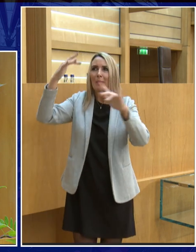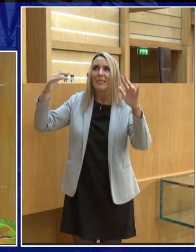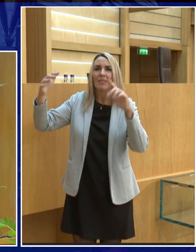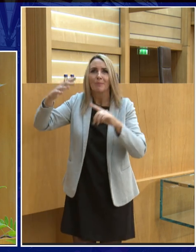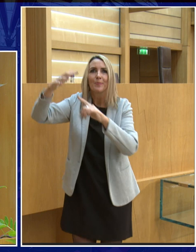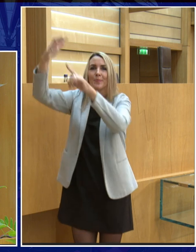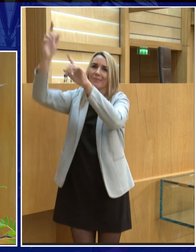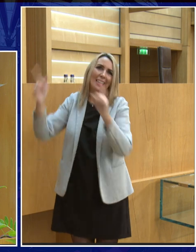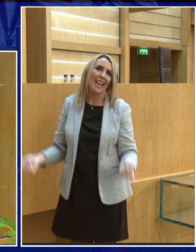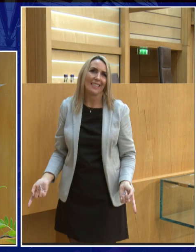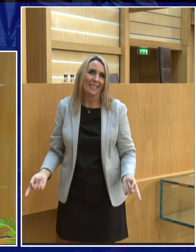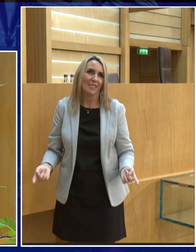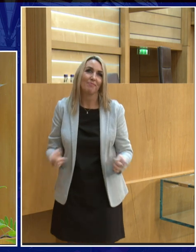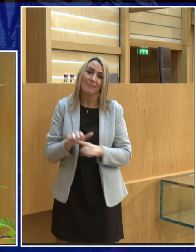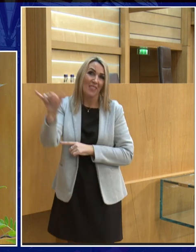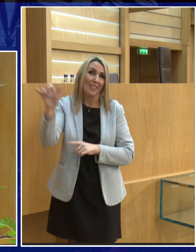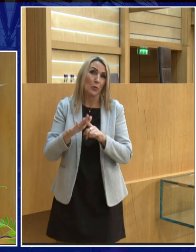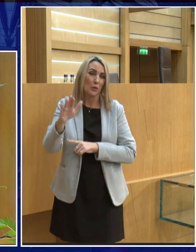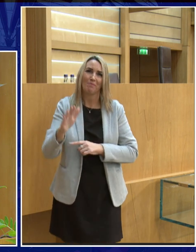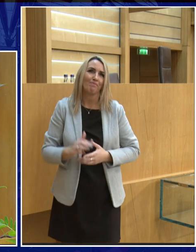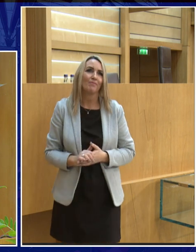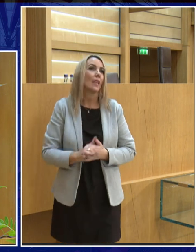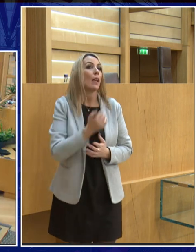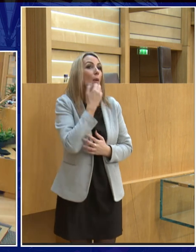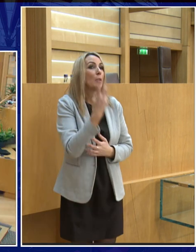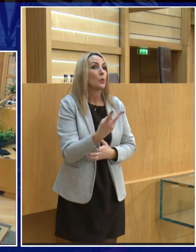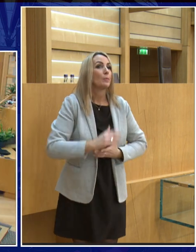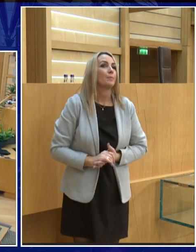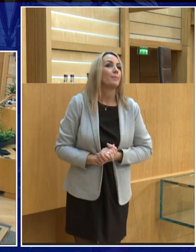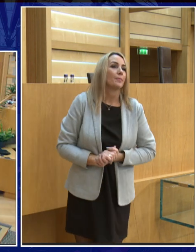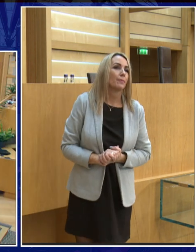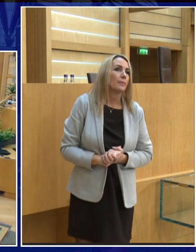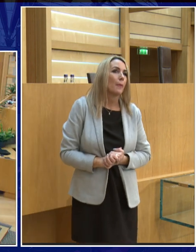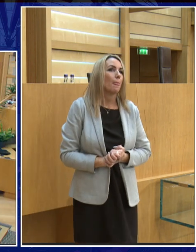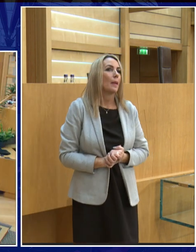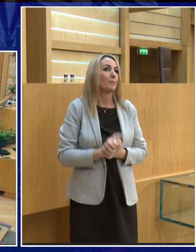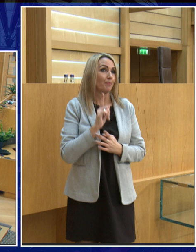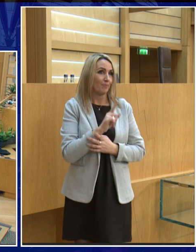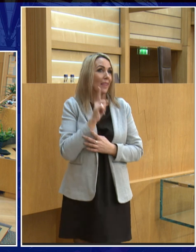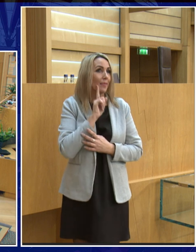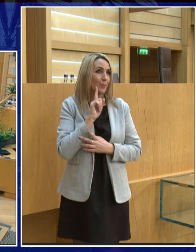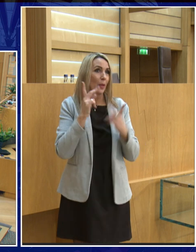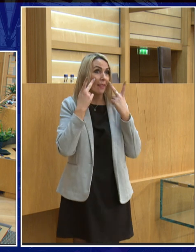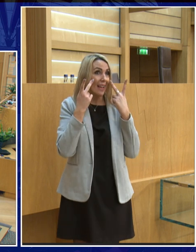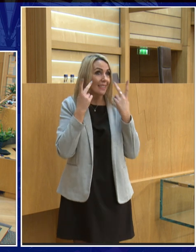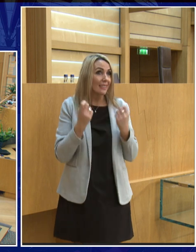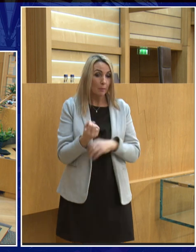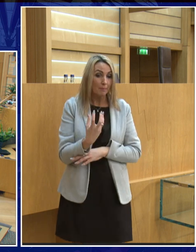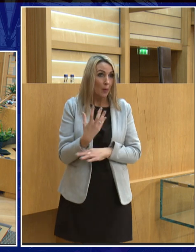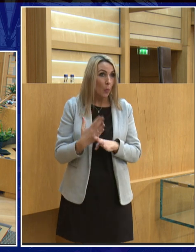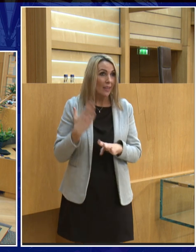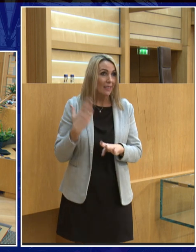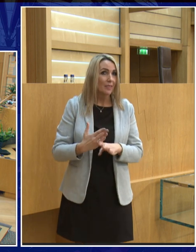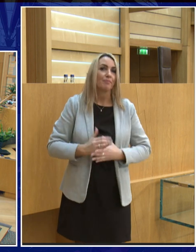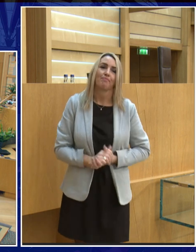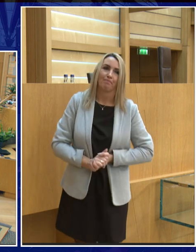up in the air no flying on the moon I'm afraid number two who's number two that's the lady there with the glasses is your light come on?